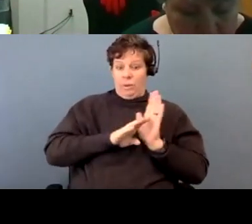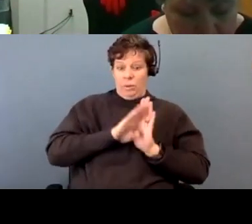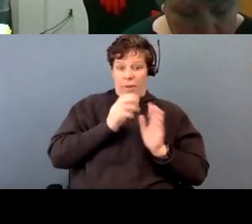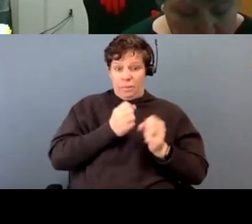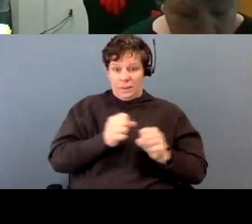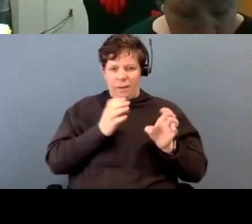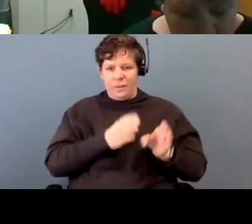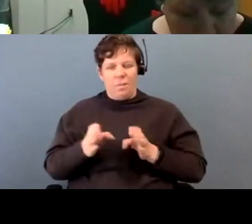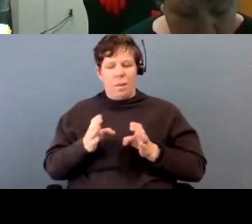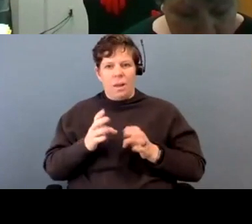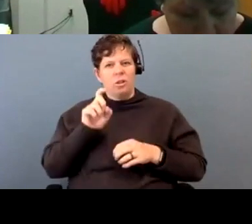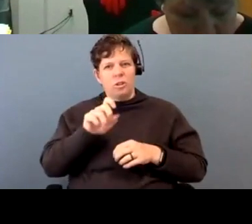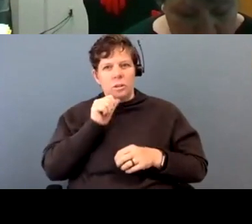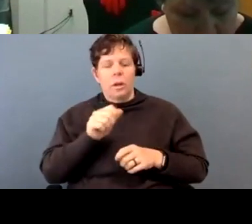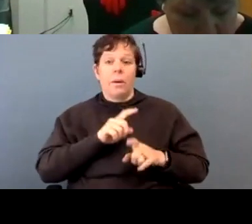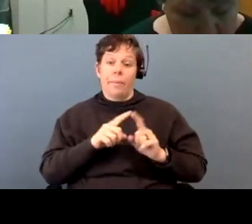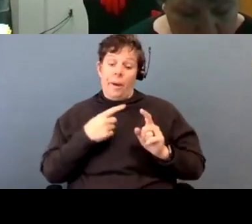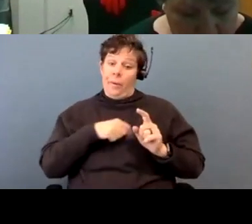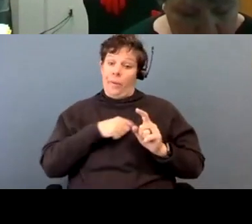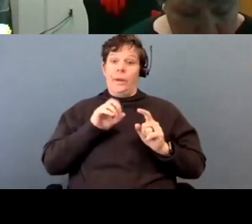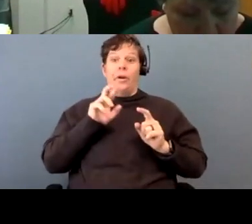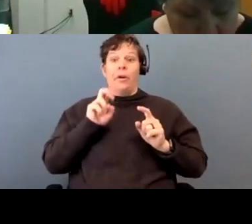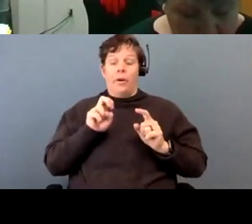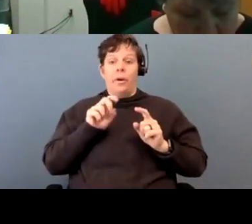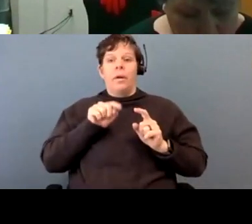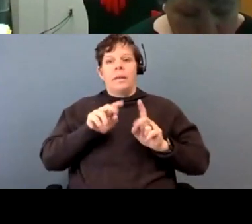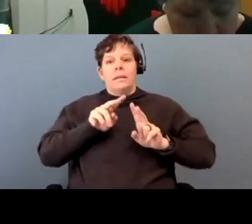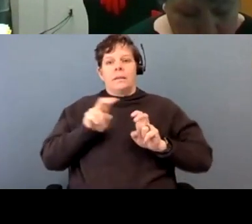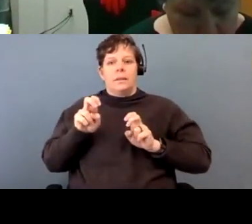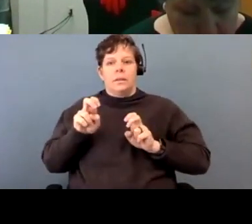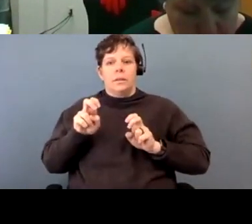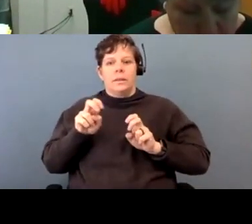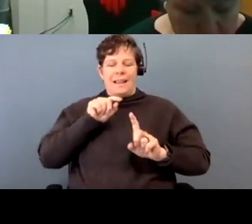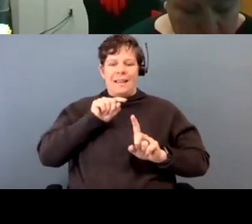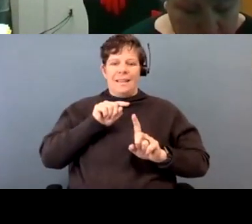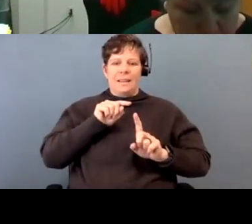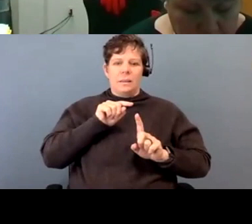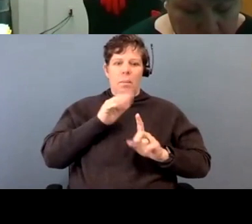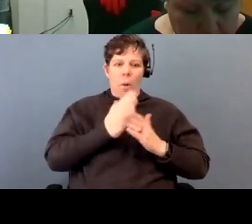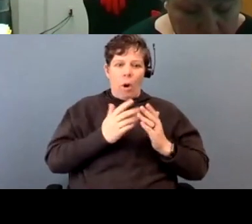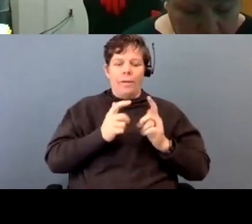I want us to acknowledge that this is an issue or a symptom of a much bigger problem. And then the second piece to that, um,